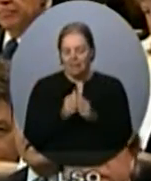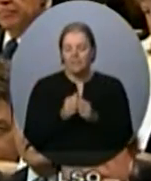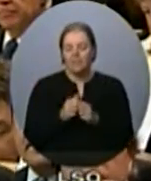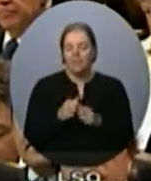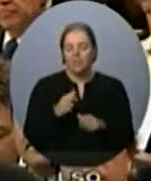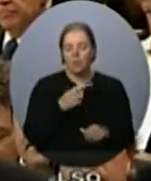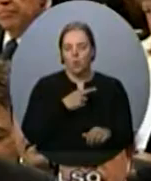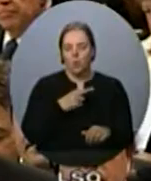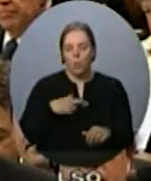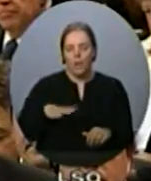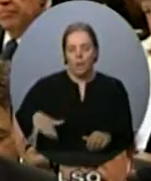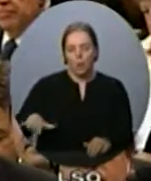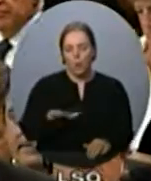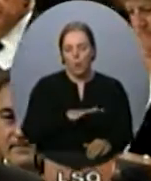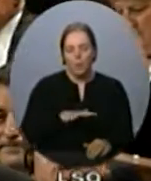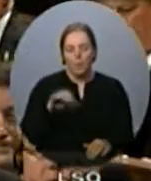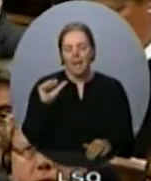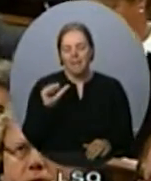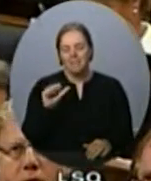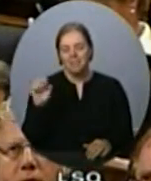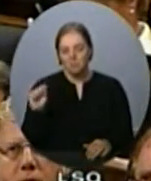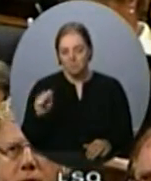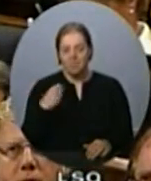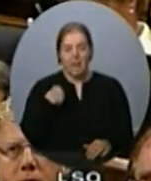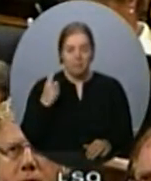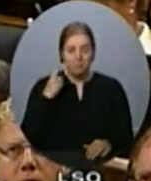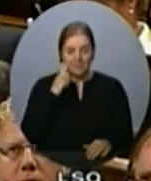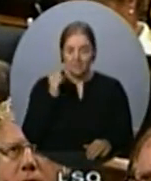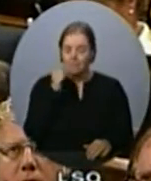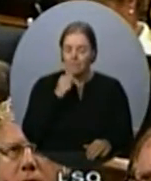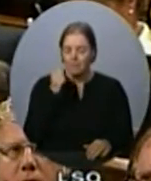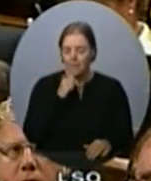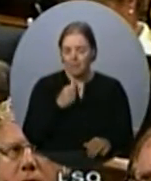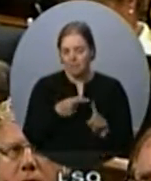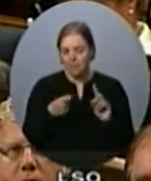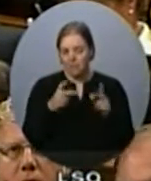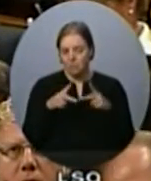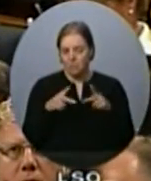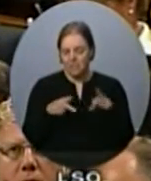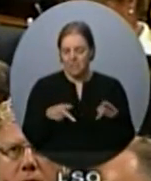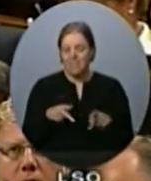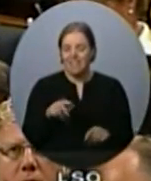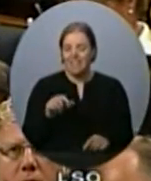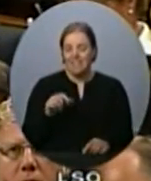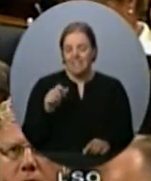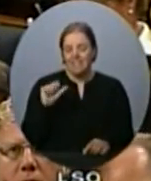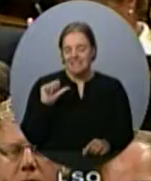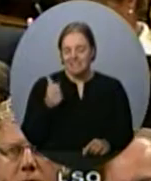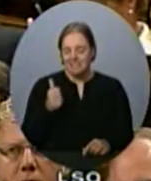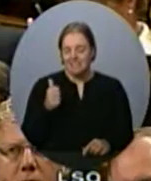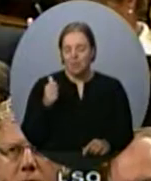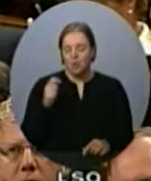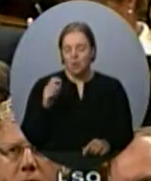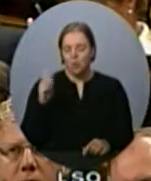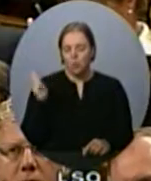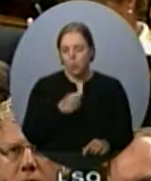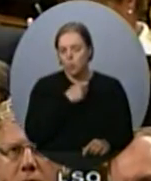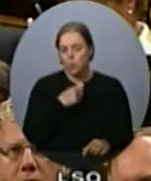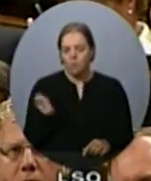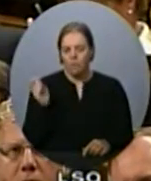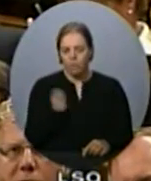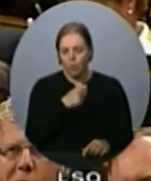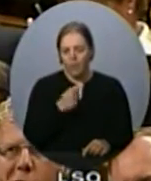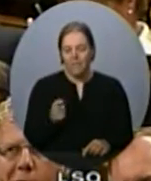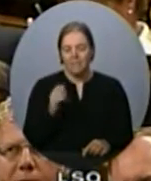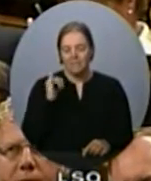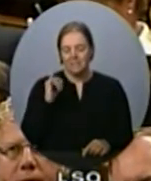sentenced to 10 lashes for the crime of driving her own car are deeply disturbing. Although we've seen some positive